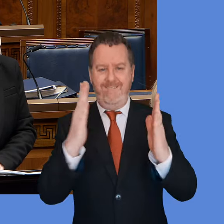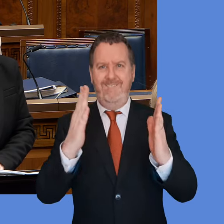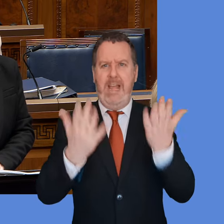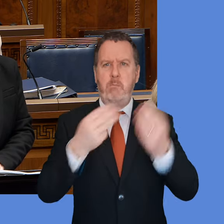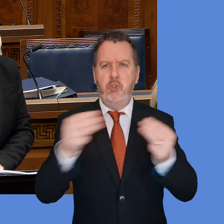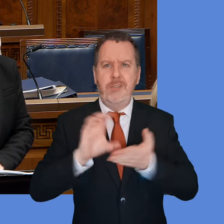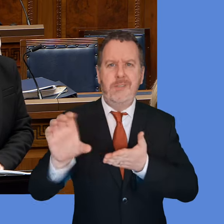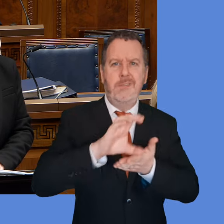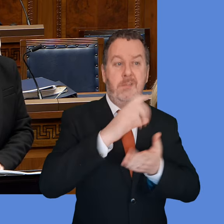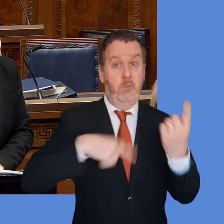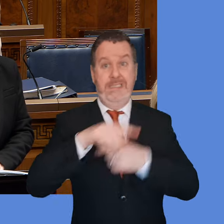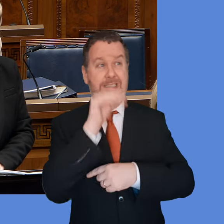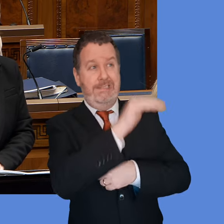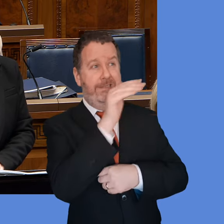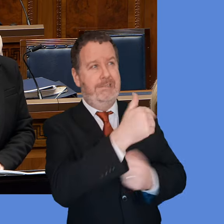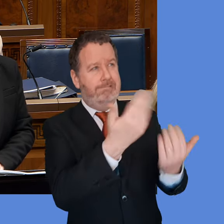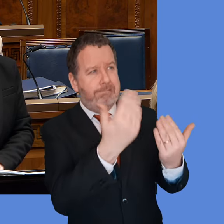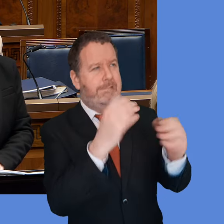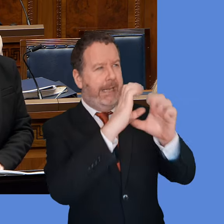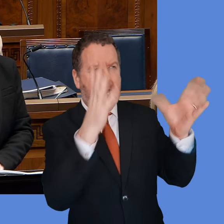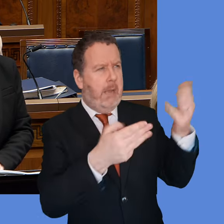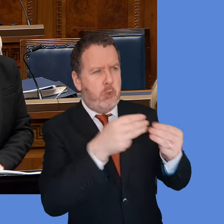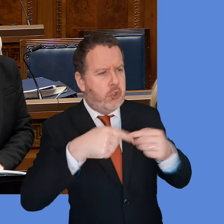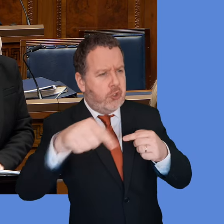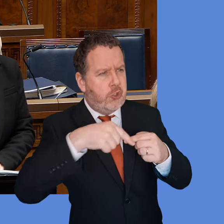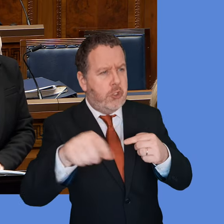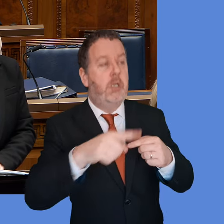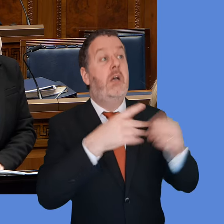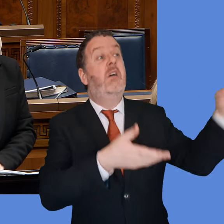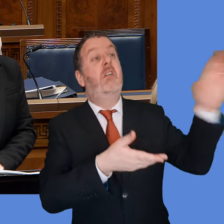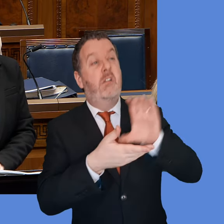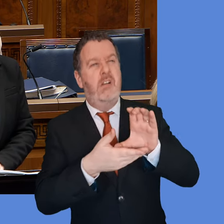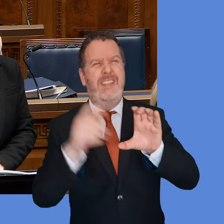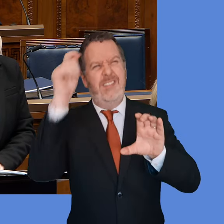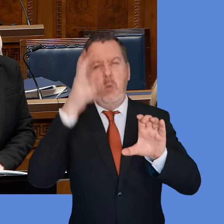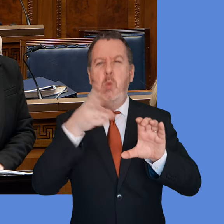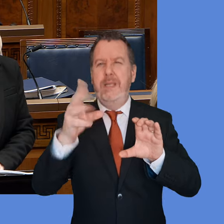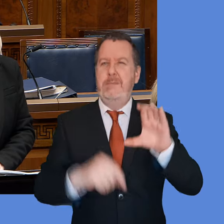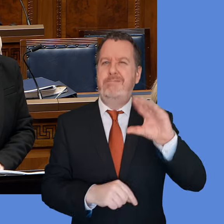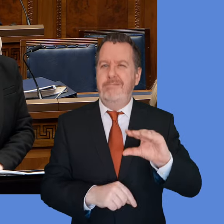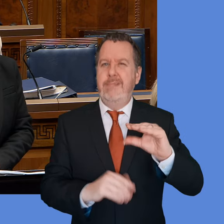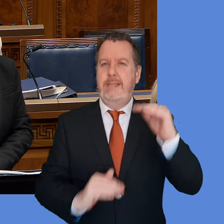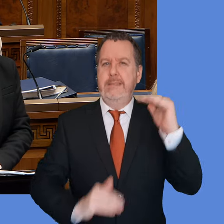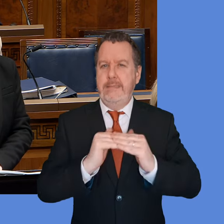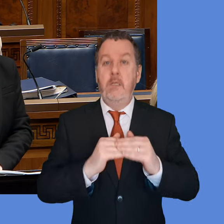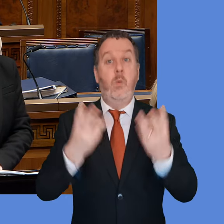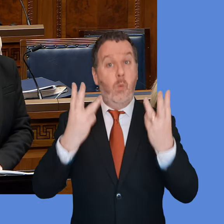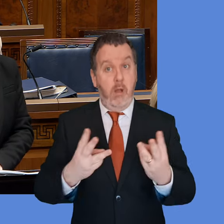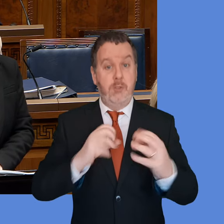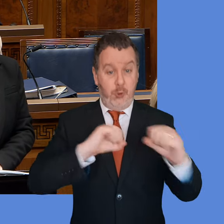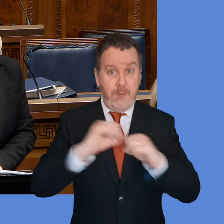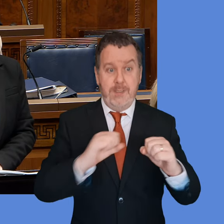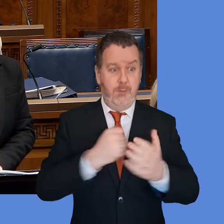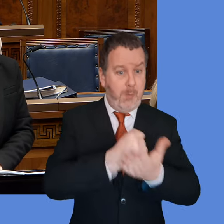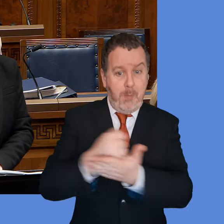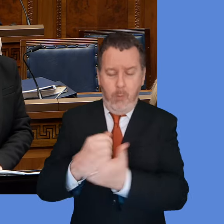funding, instructions for the 24-25 financial year, and officials continue to press for urgent clarity on this. The funding quantum is